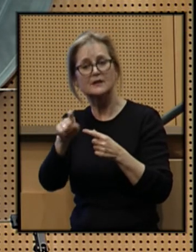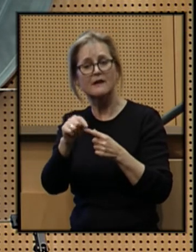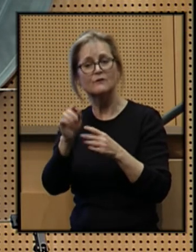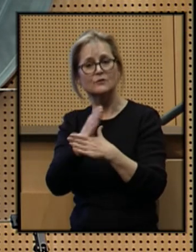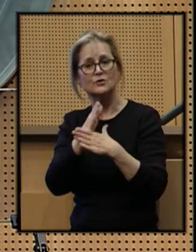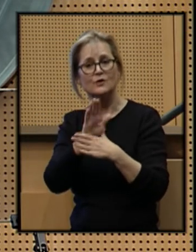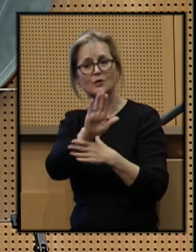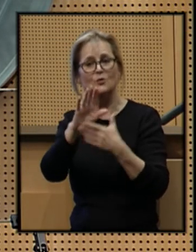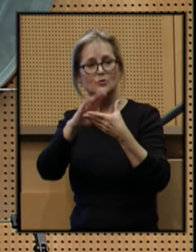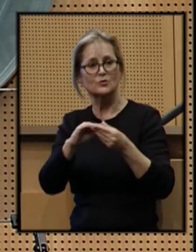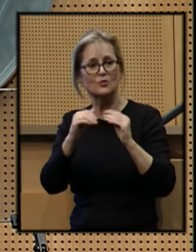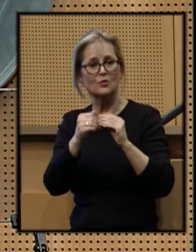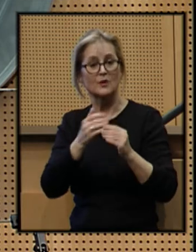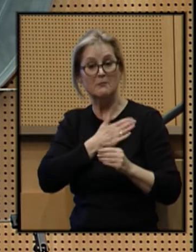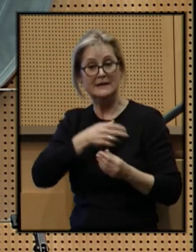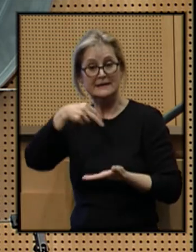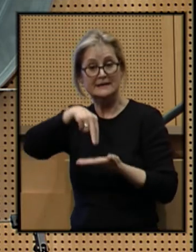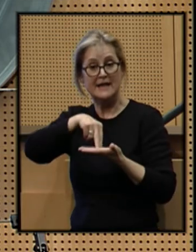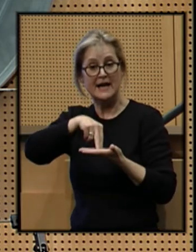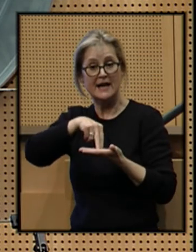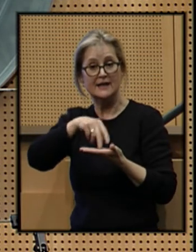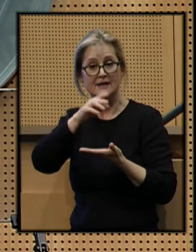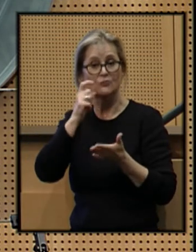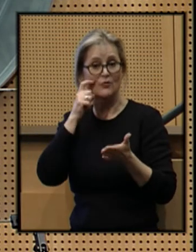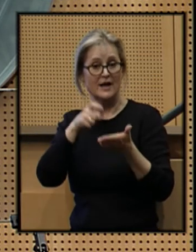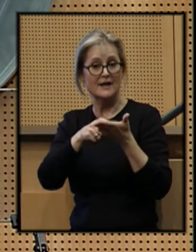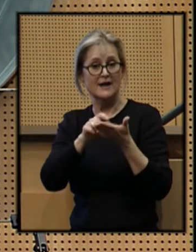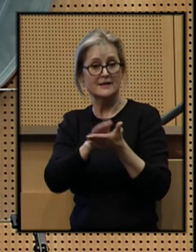for sharing your story. Would you please stand and be recognized?